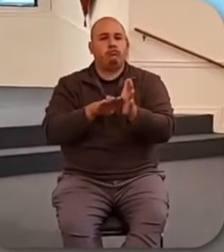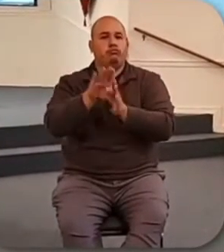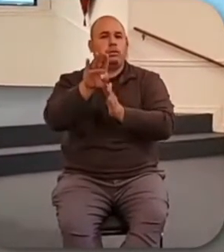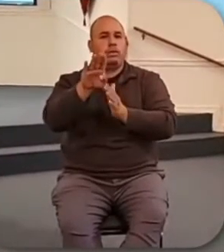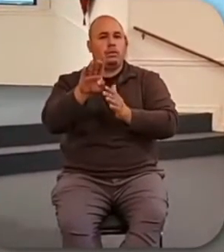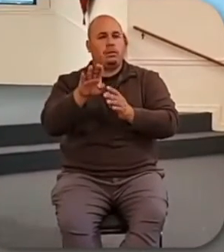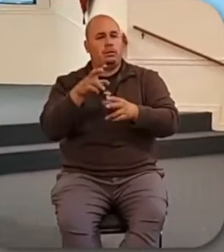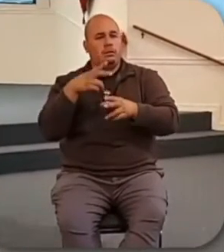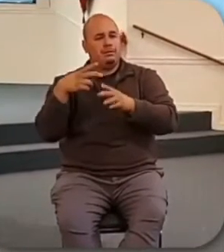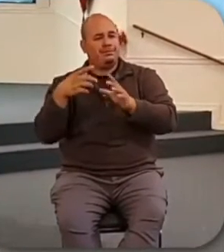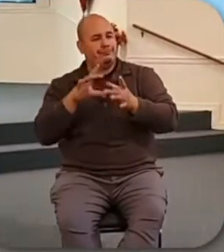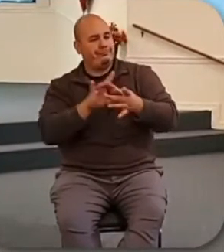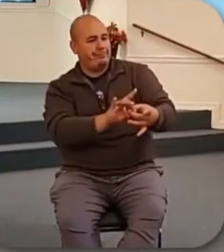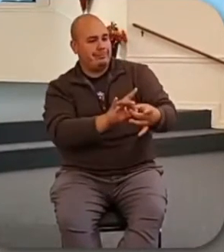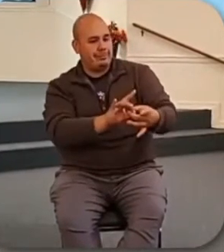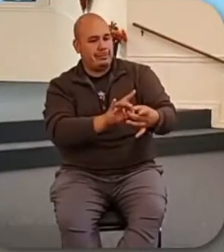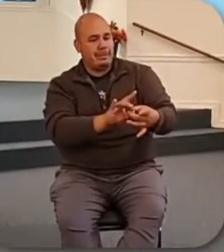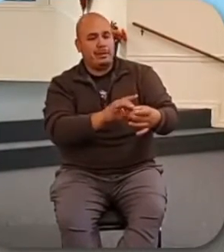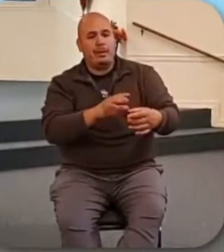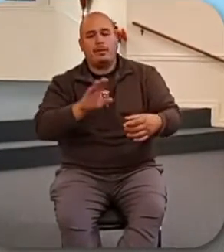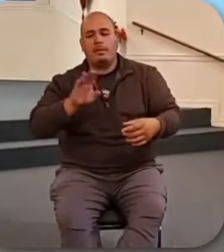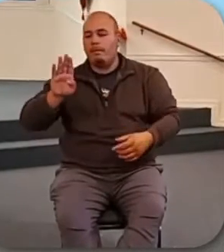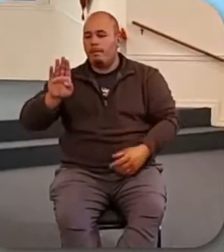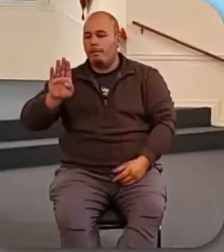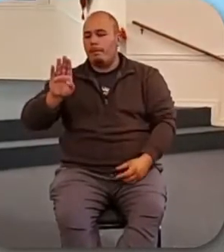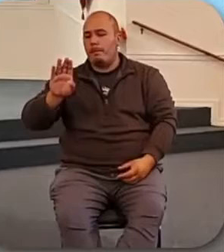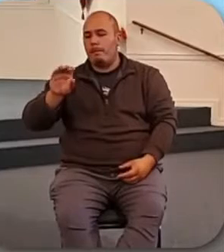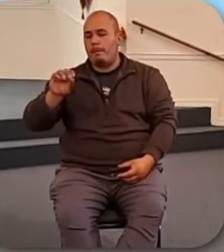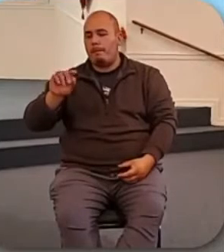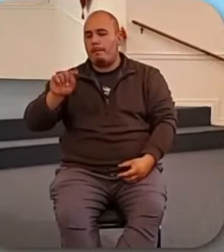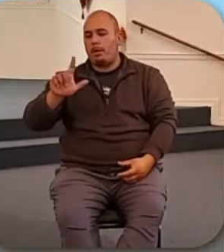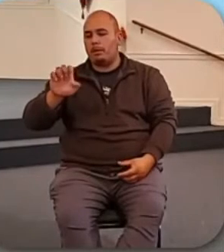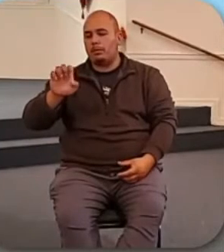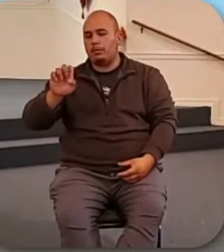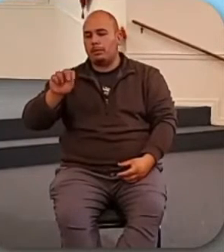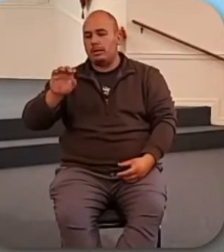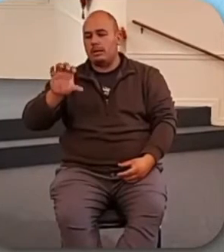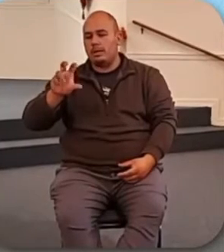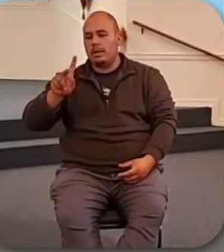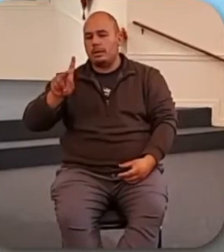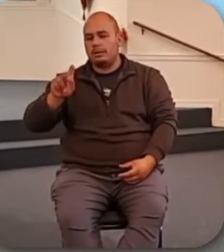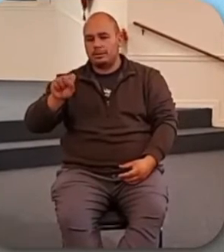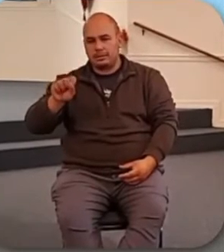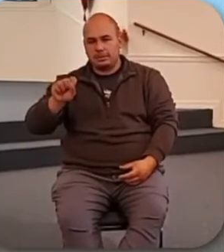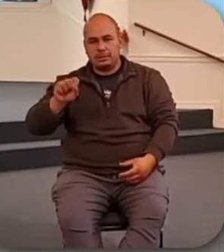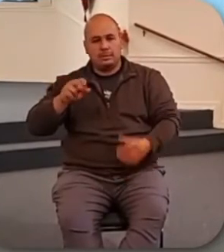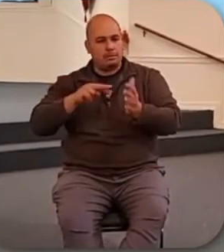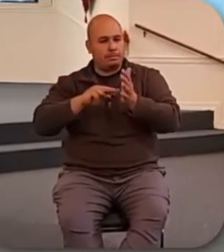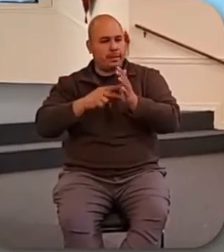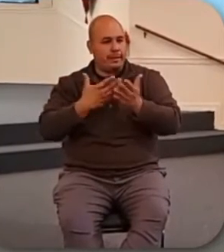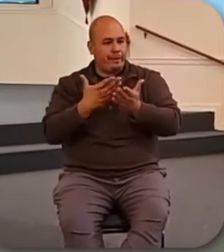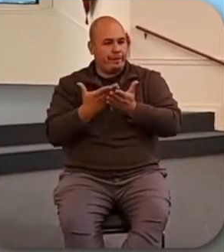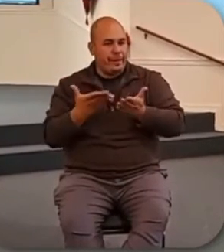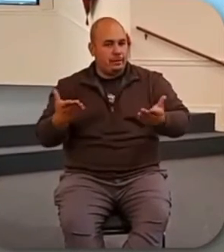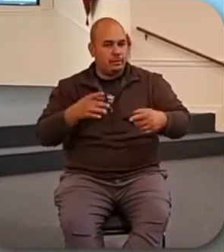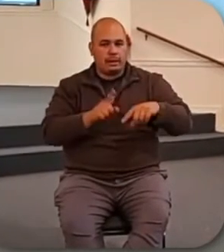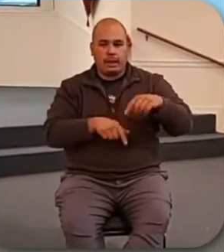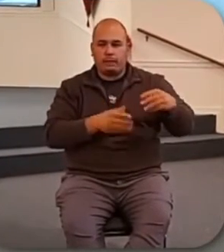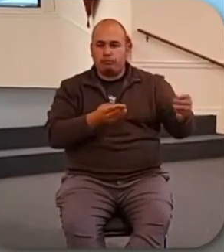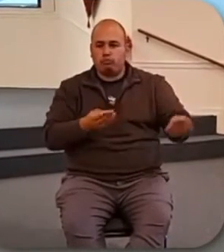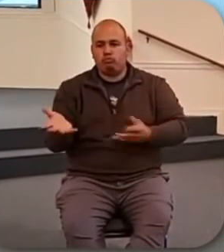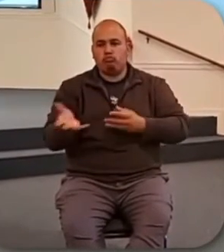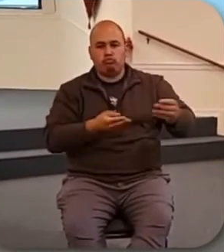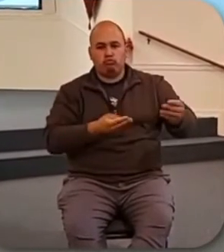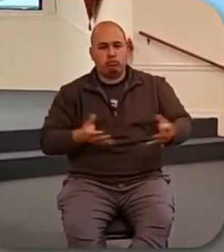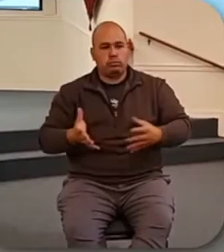supply chain that has bottlenecks in certain spots, keeping things from moving around. And so they get more expensive, and shipping is more expensive right now. And